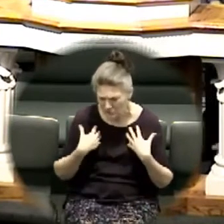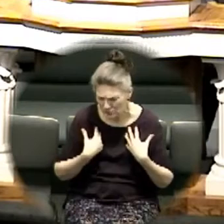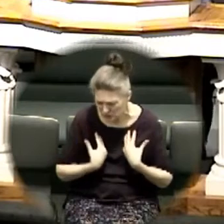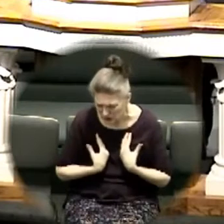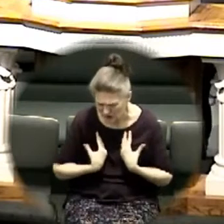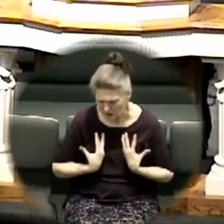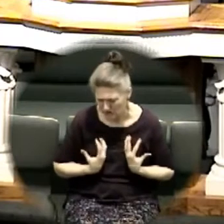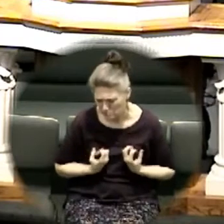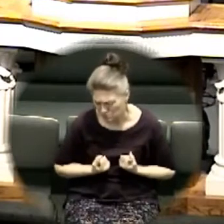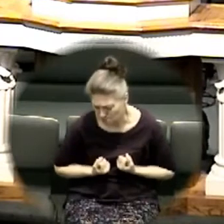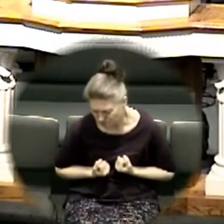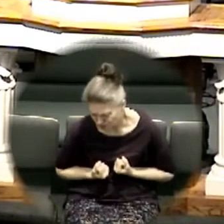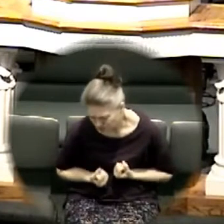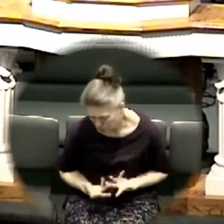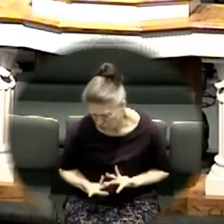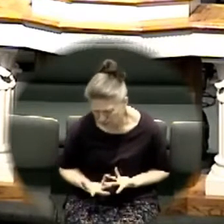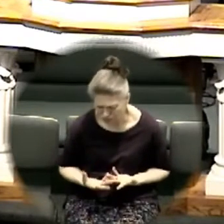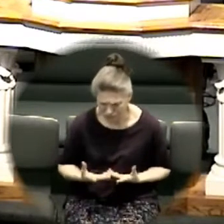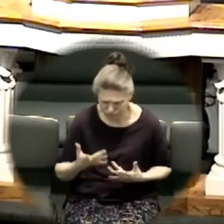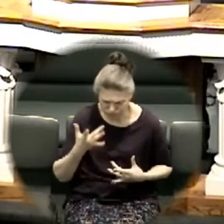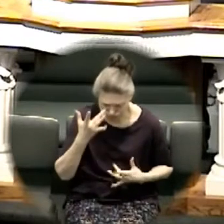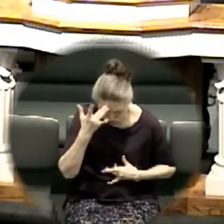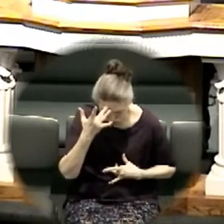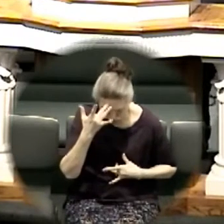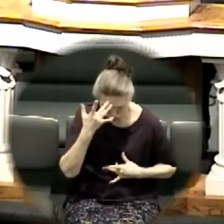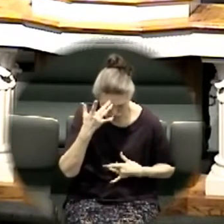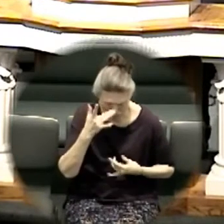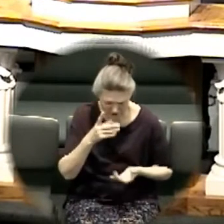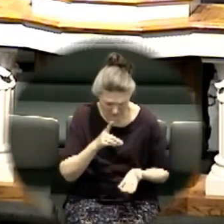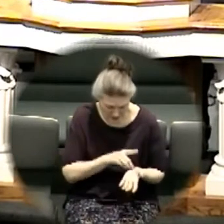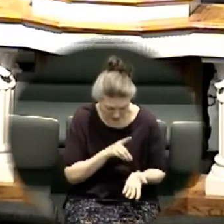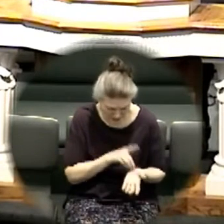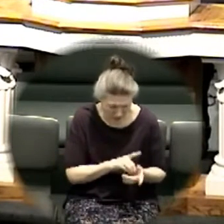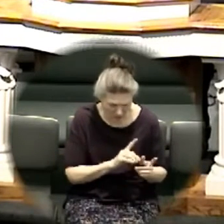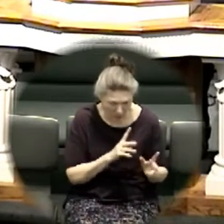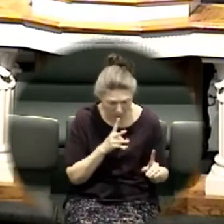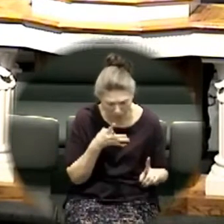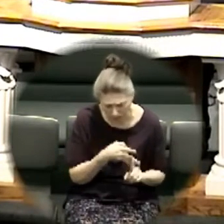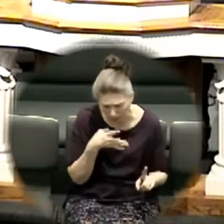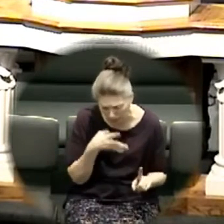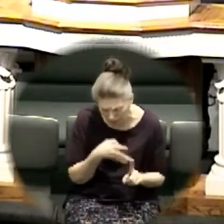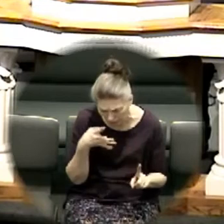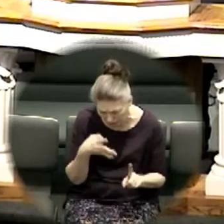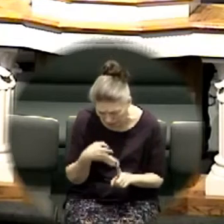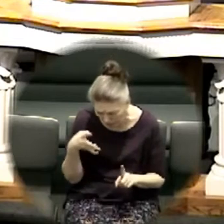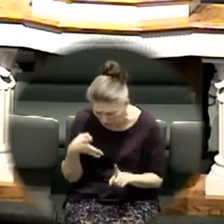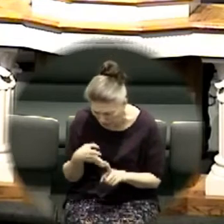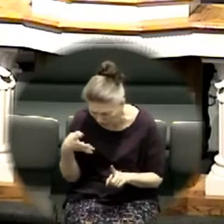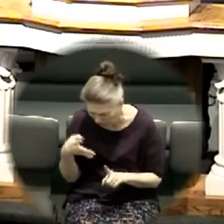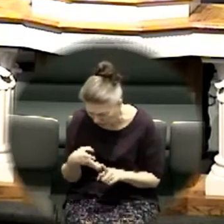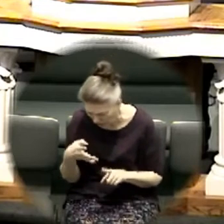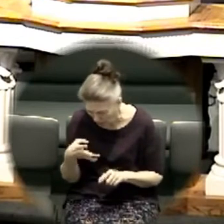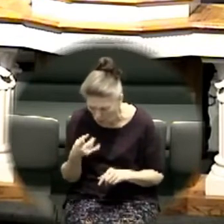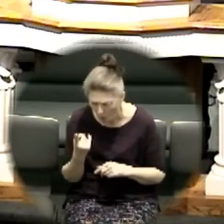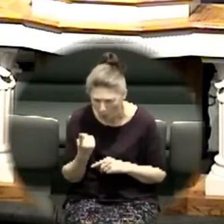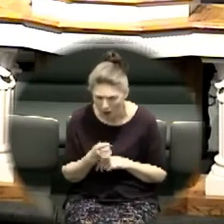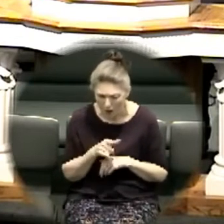disease and doctor's visits one step when she touched